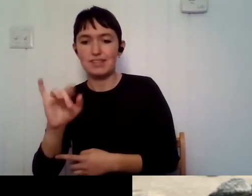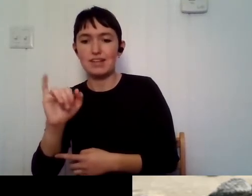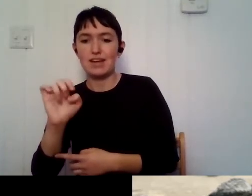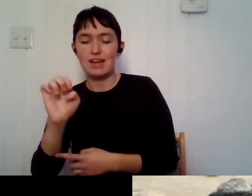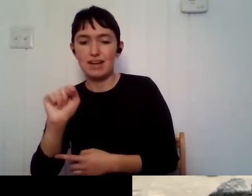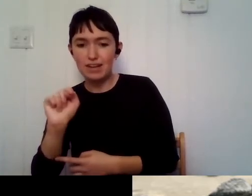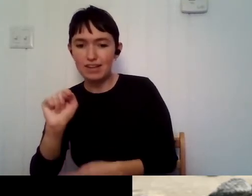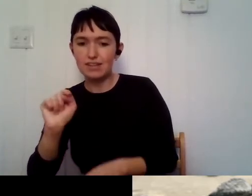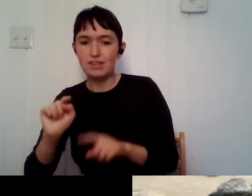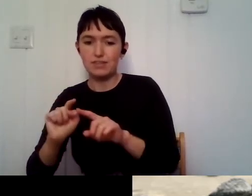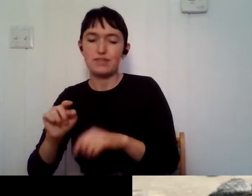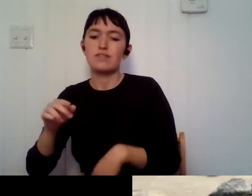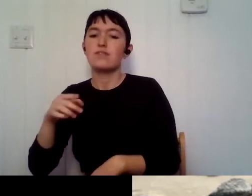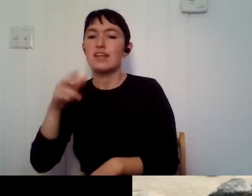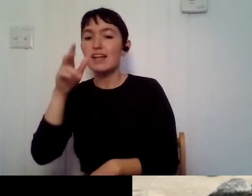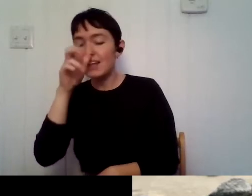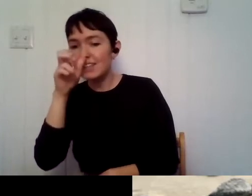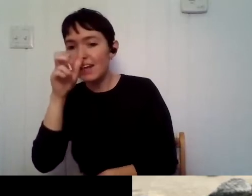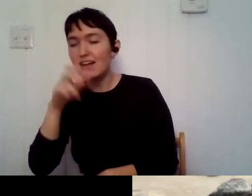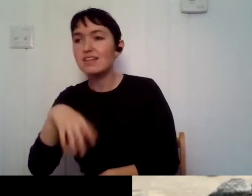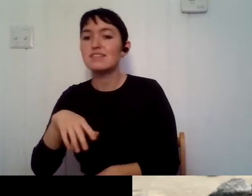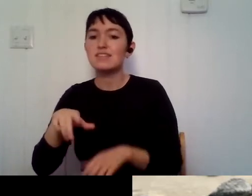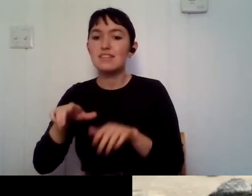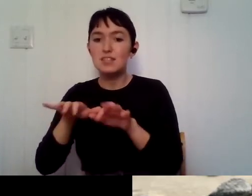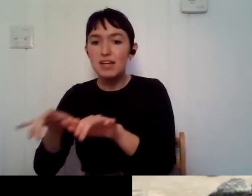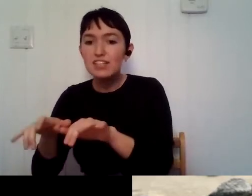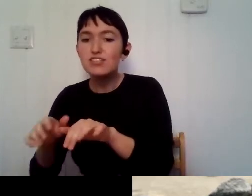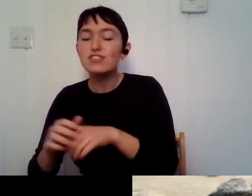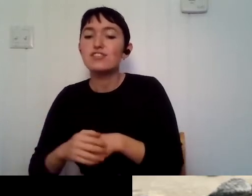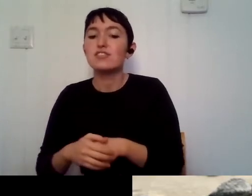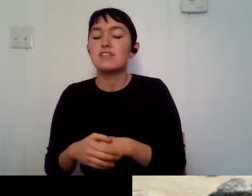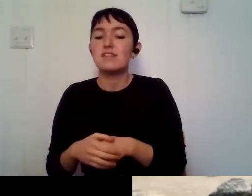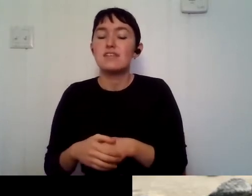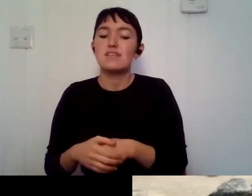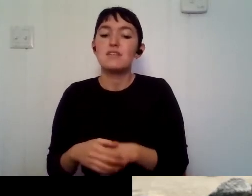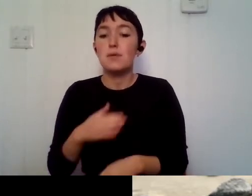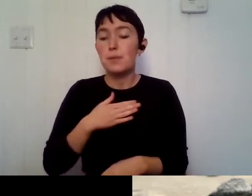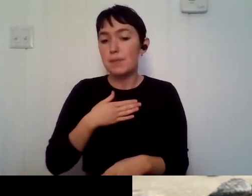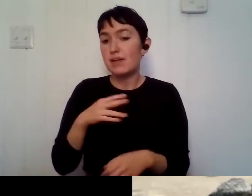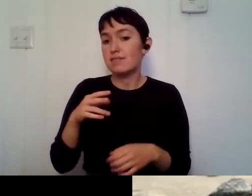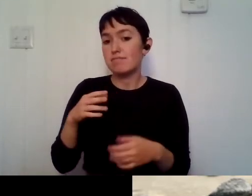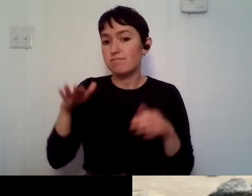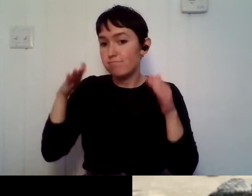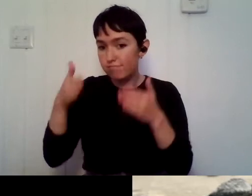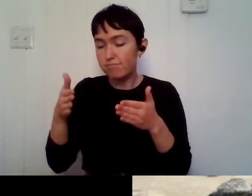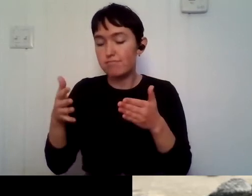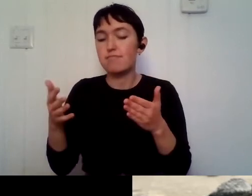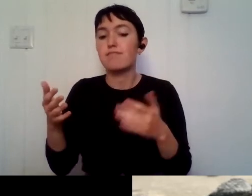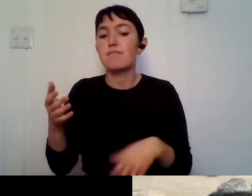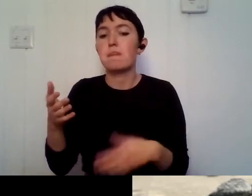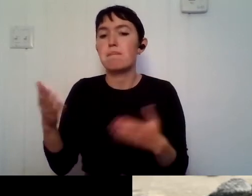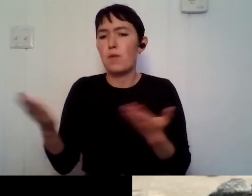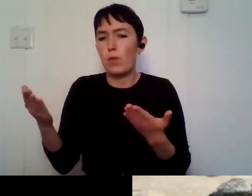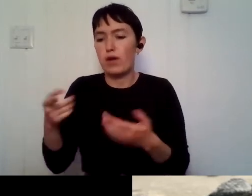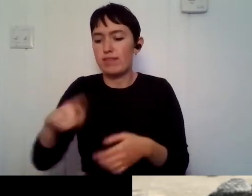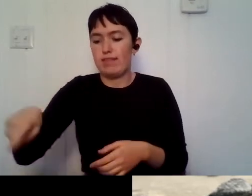um, insects, arachnids, spiders. Um, so my project was looking at what they're eating, um,